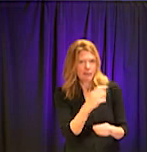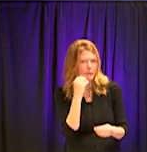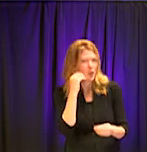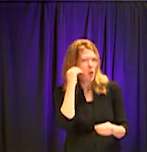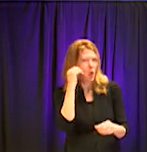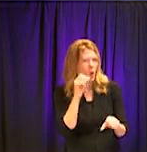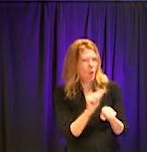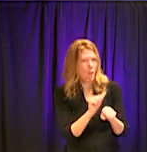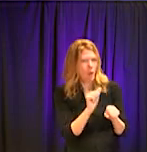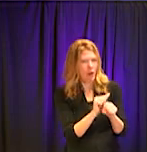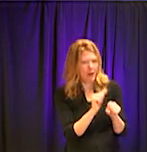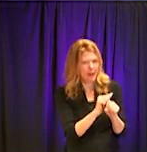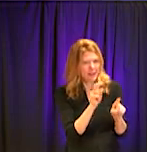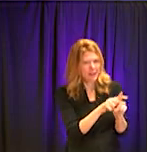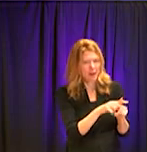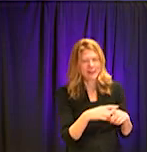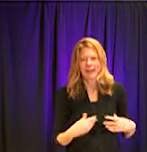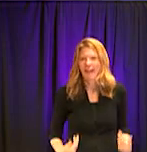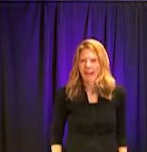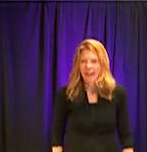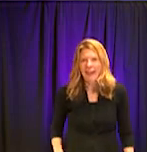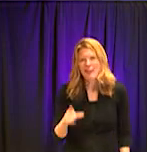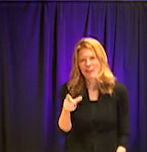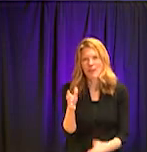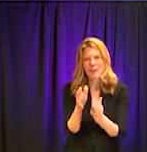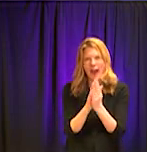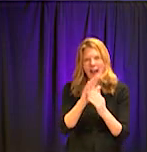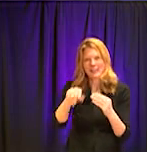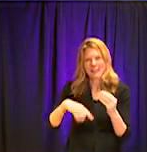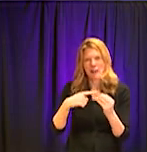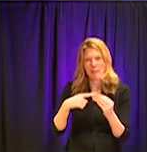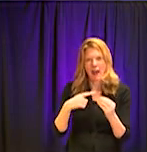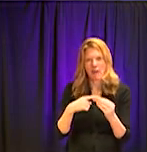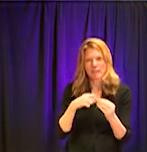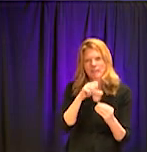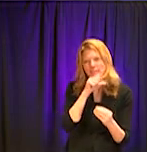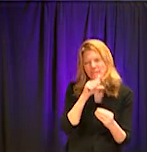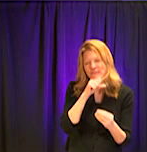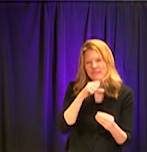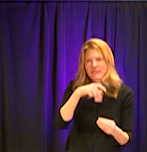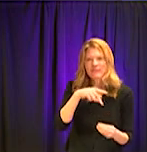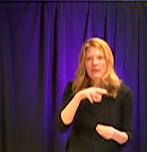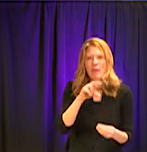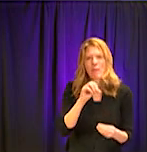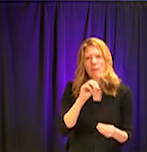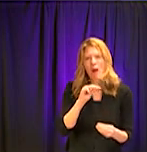here without having it. Last week it was prom and this week is graduation.